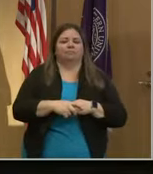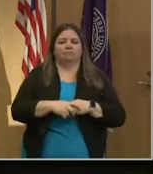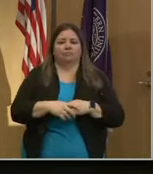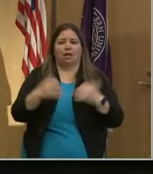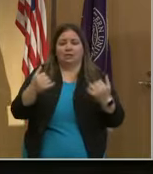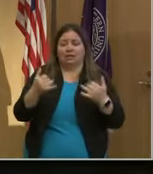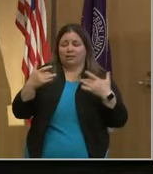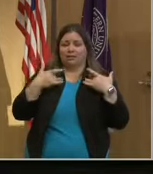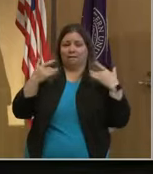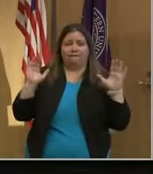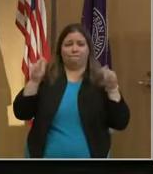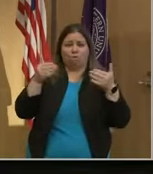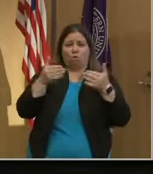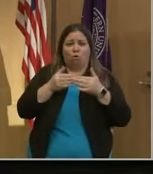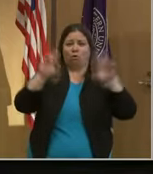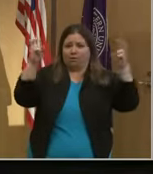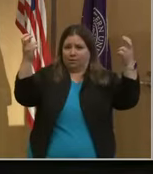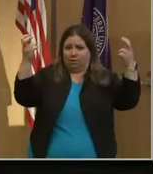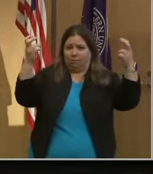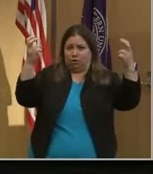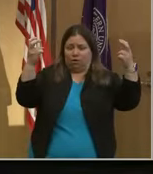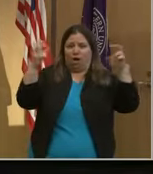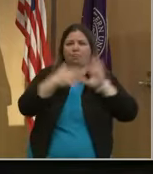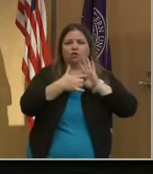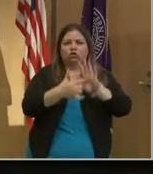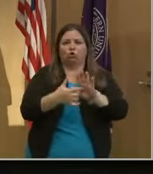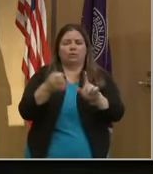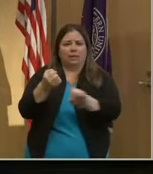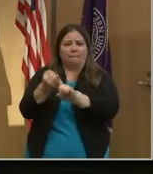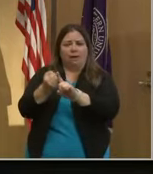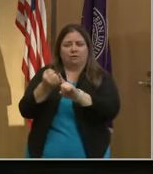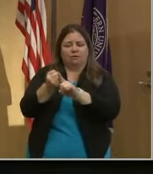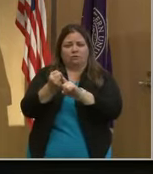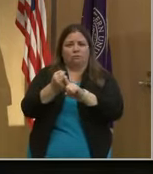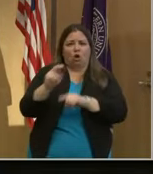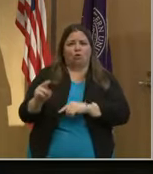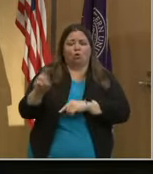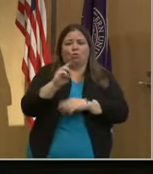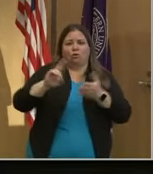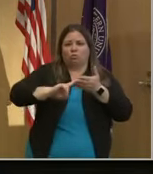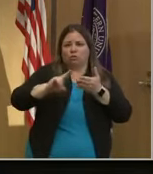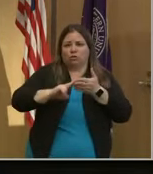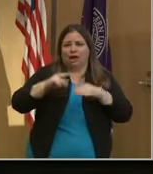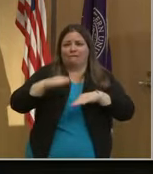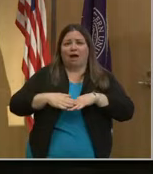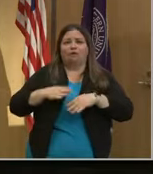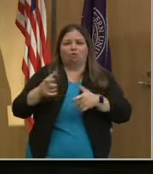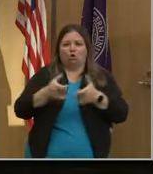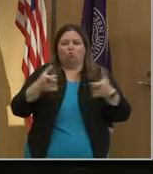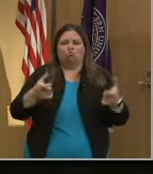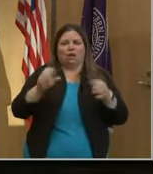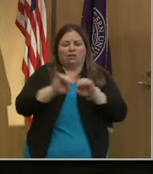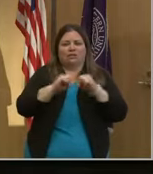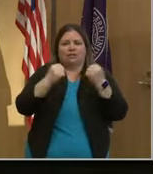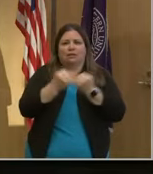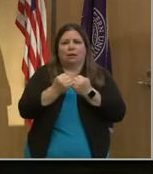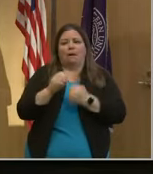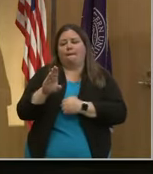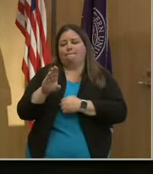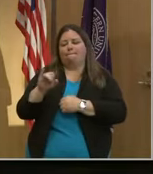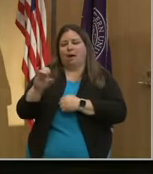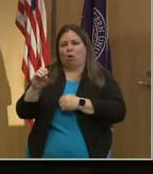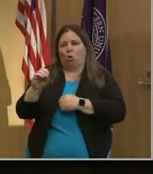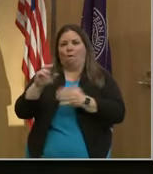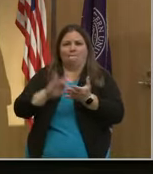Today's event focuses on the topic that demonstrates the impact that Northwestern researchers have on greater society, biomedical science and